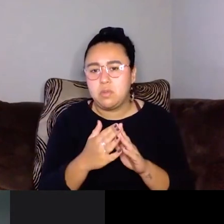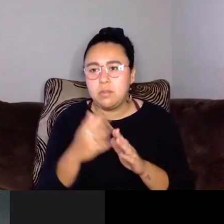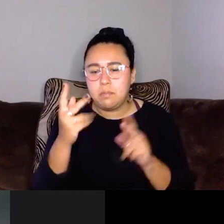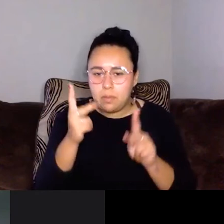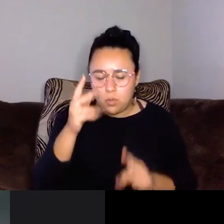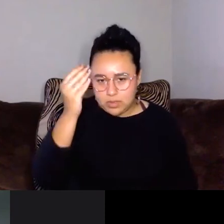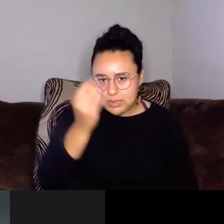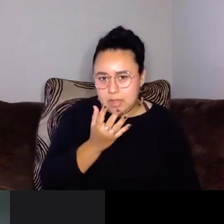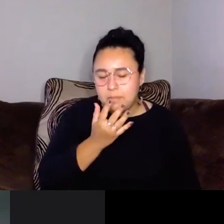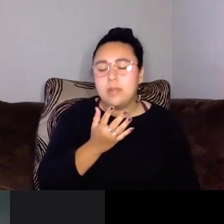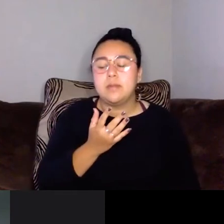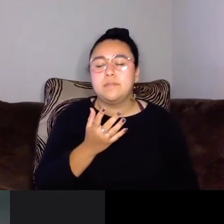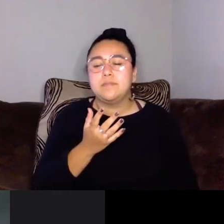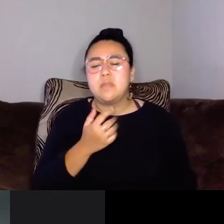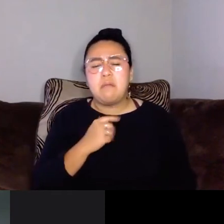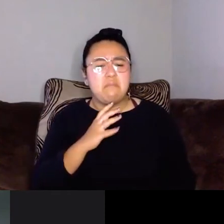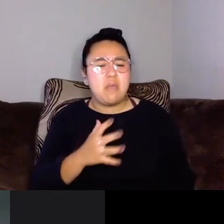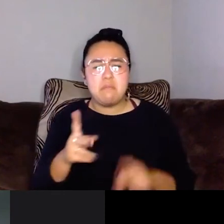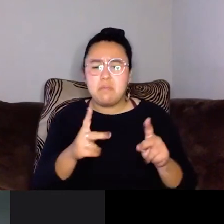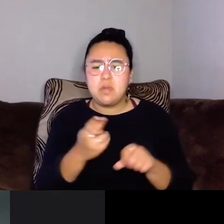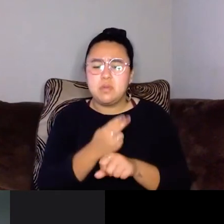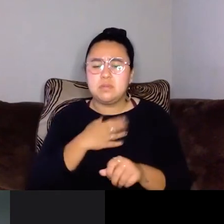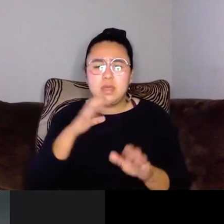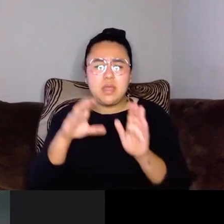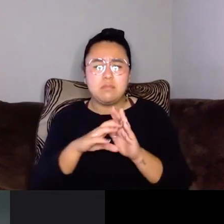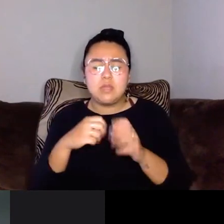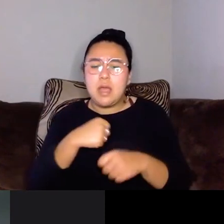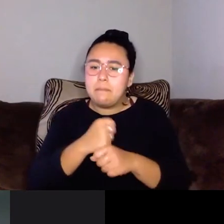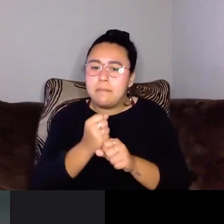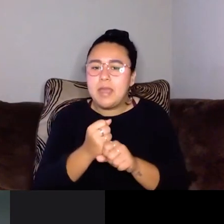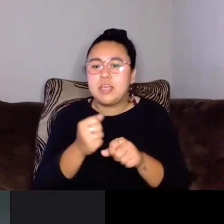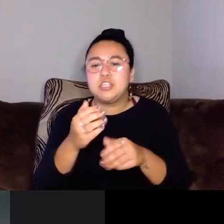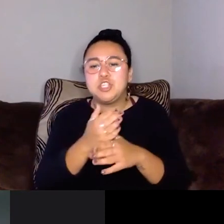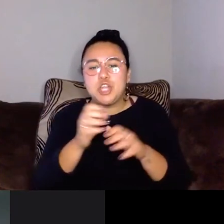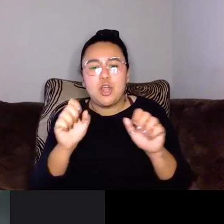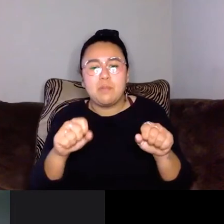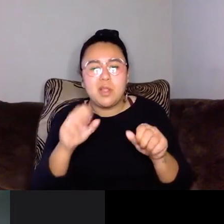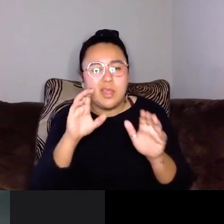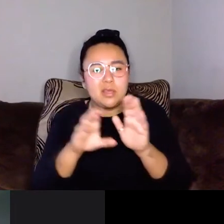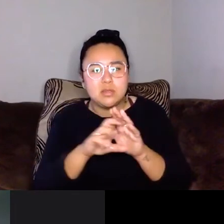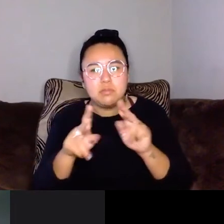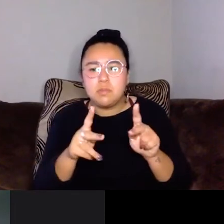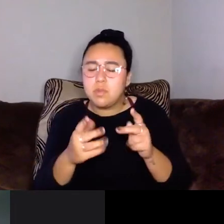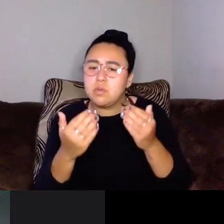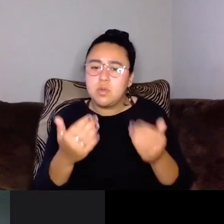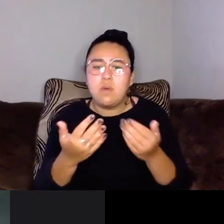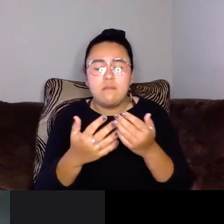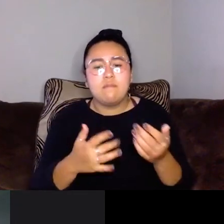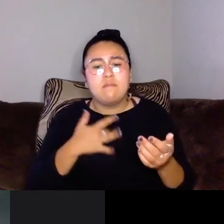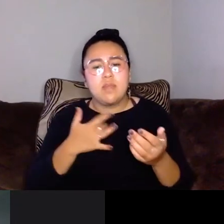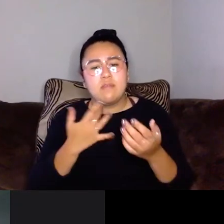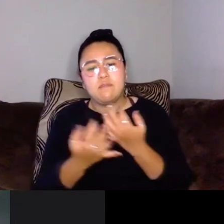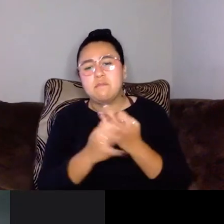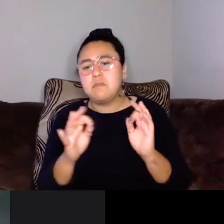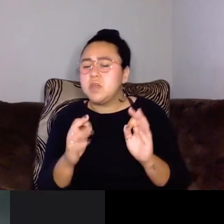I, I create, I purposely create shareable images. You know, I want, I want people to feel free to use them and, you know,